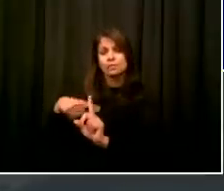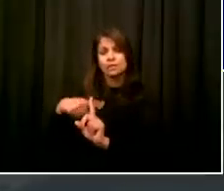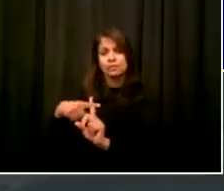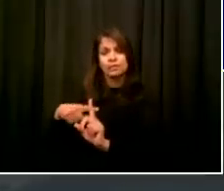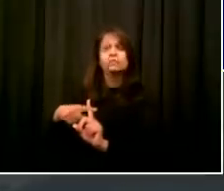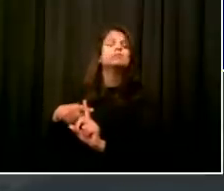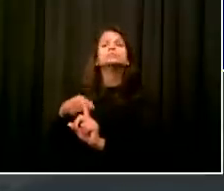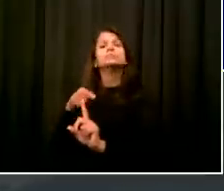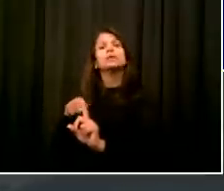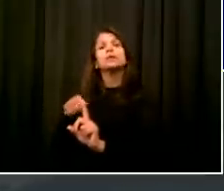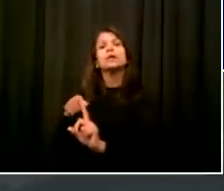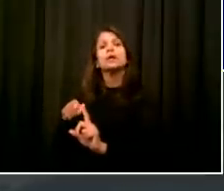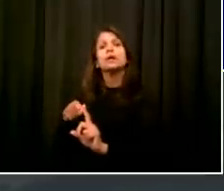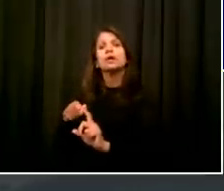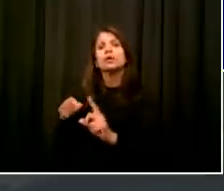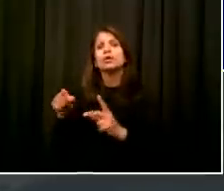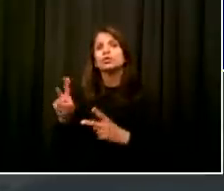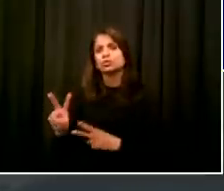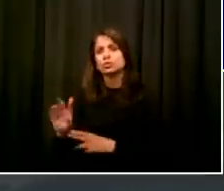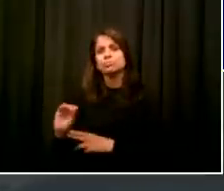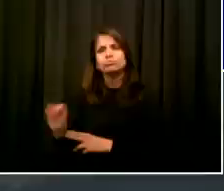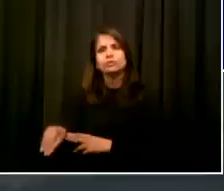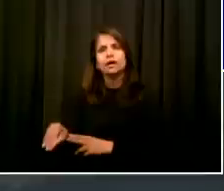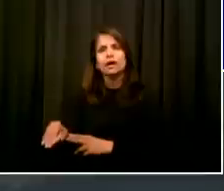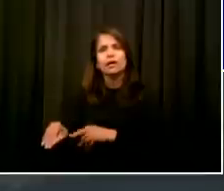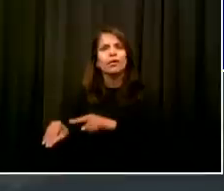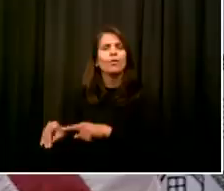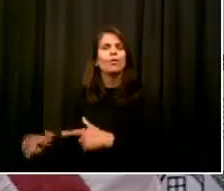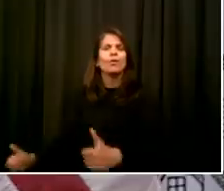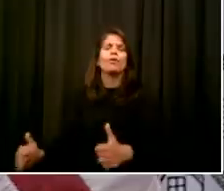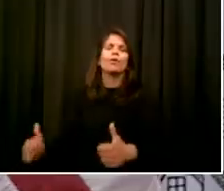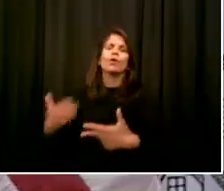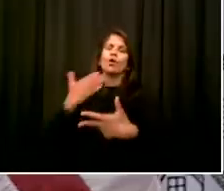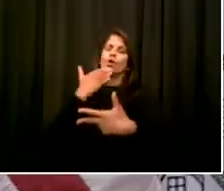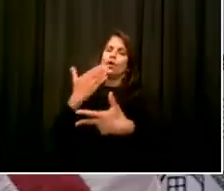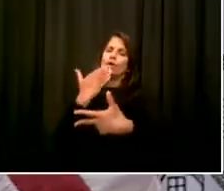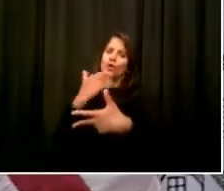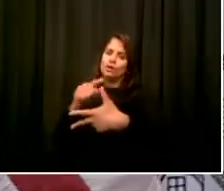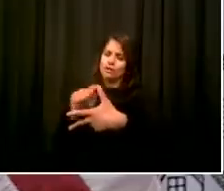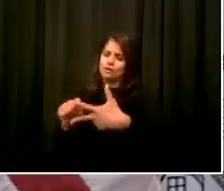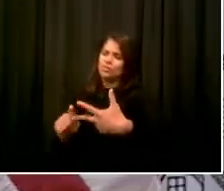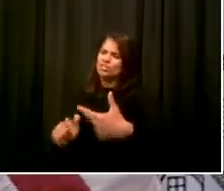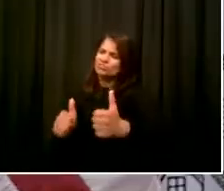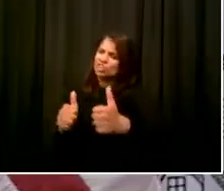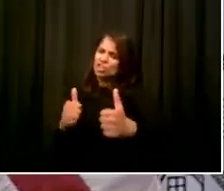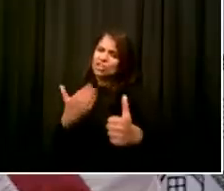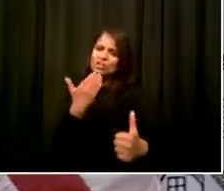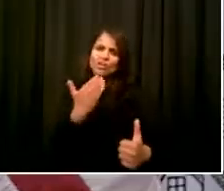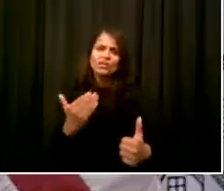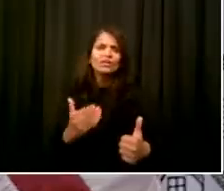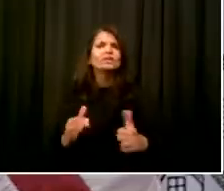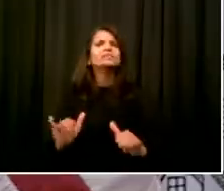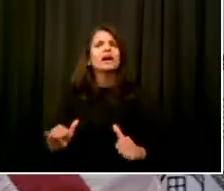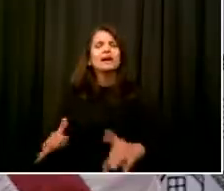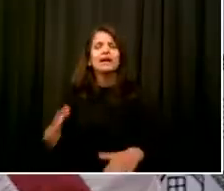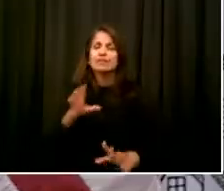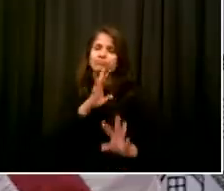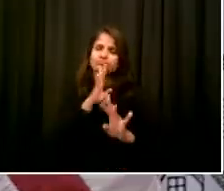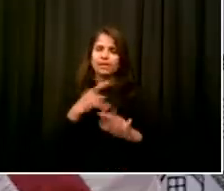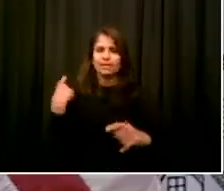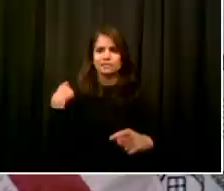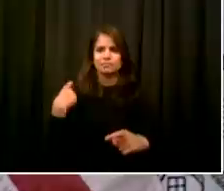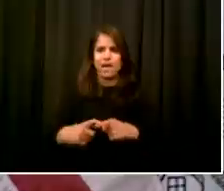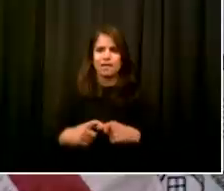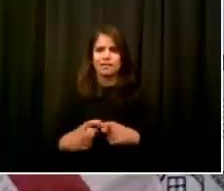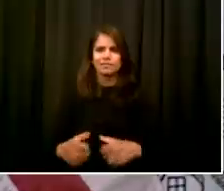percent. Congratulations to all. Let's keep it that way. A few words in Spanish. Gracias a